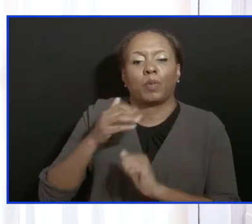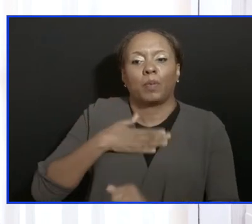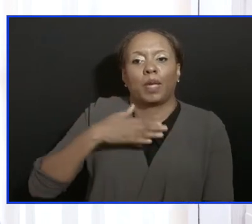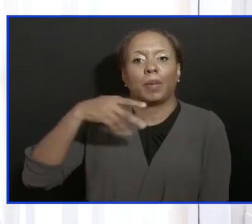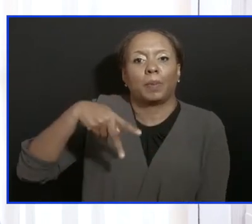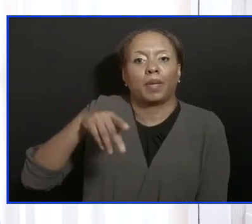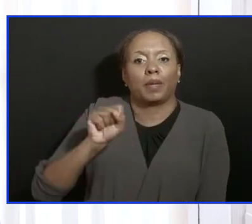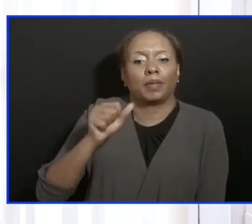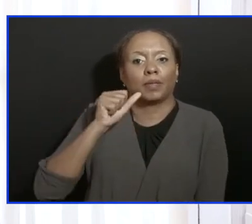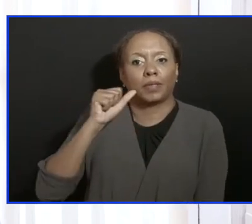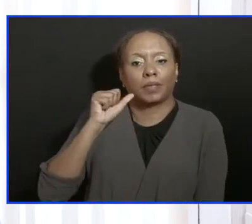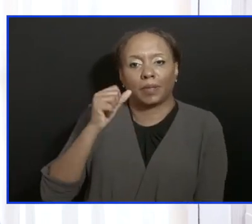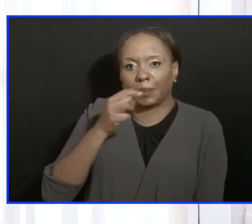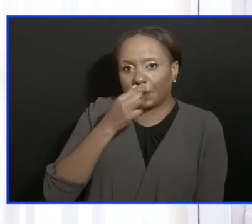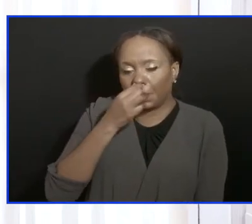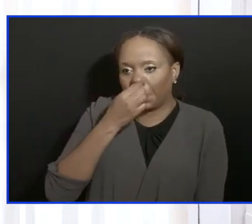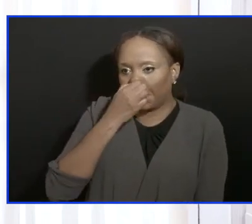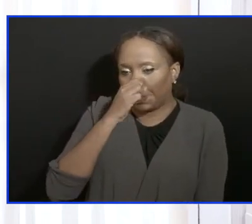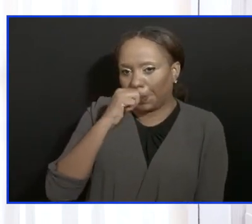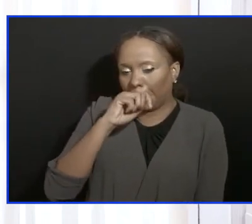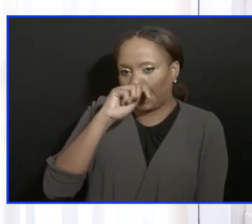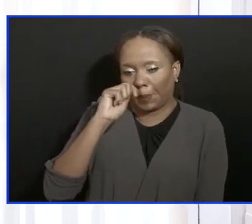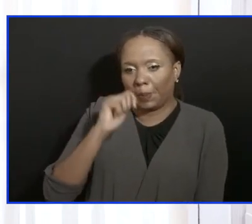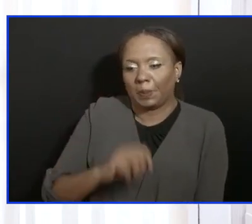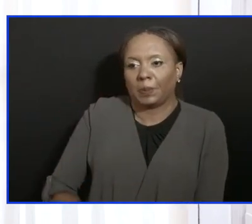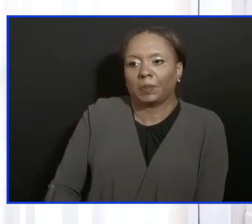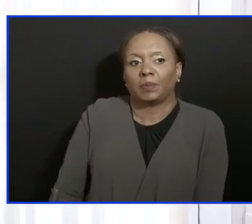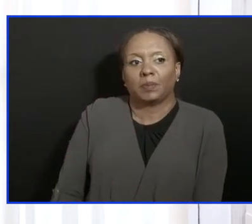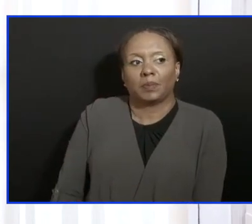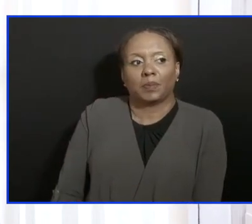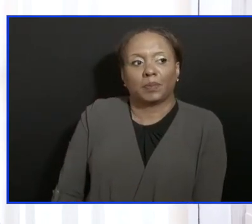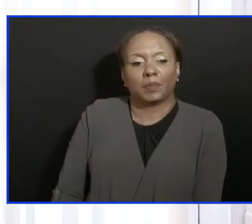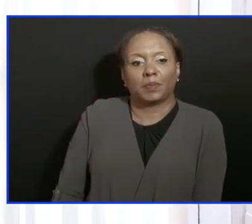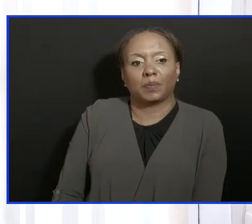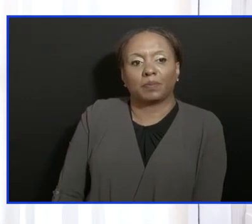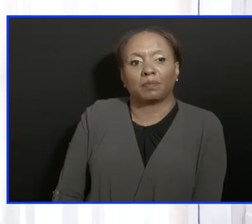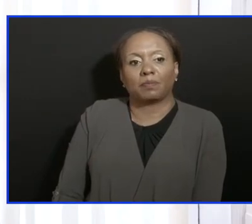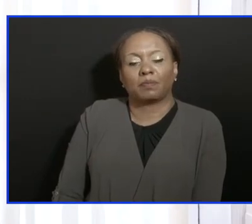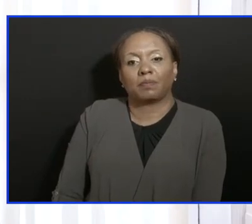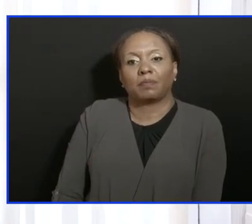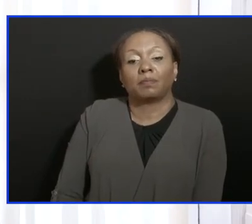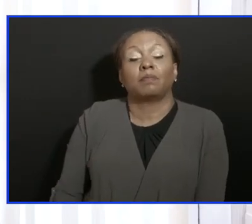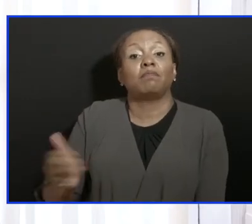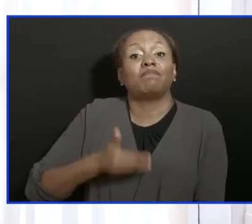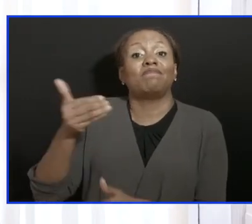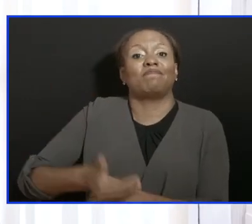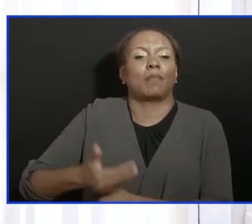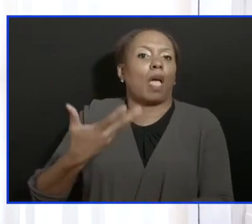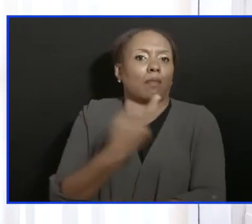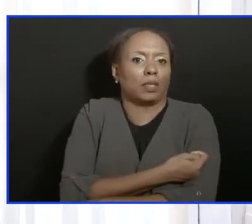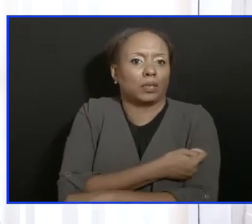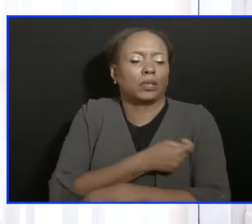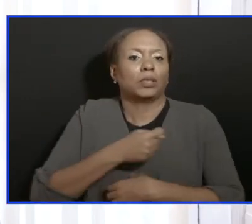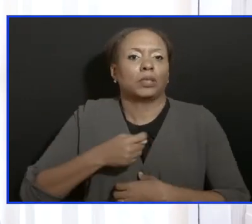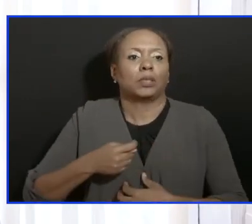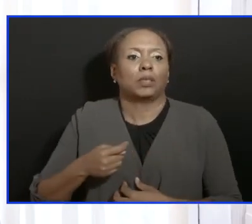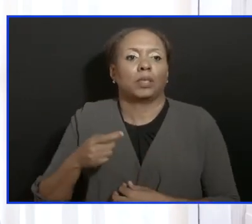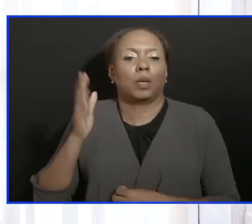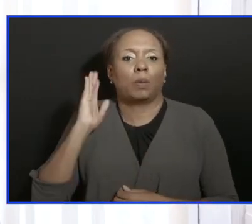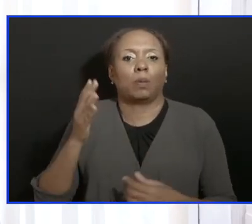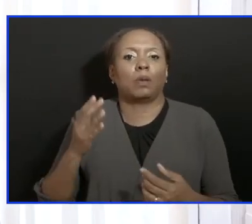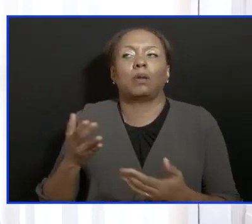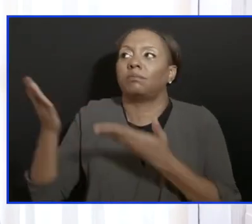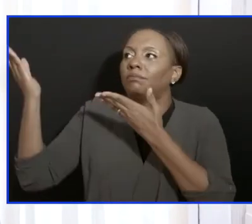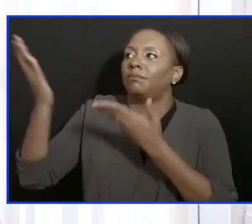Jordan, and that the next dose of vaccines will come, the next tranche of vaccines will come the week of